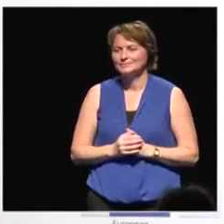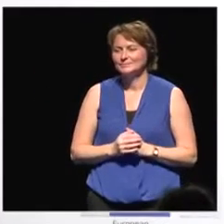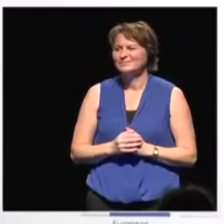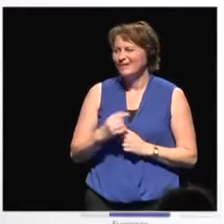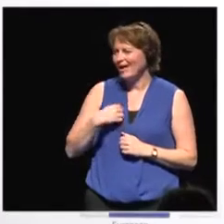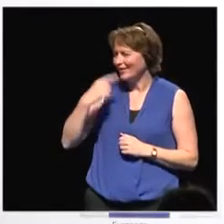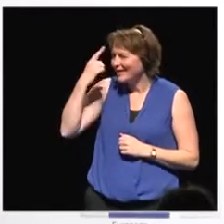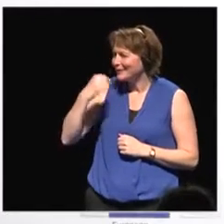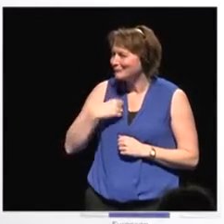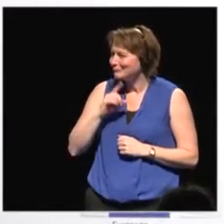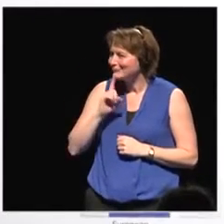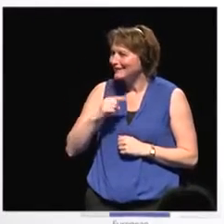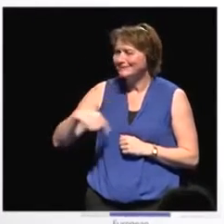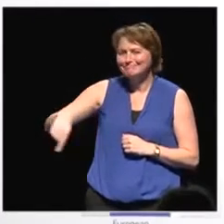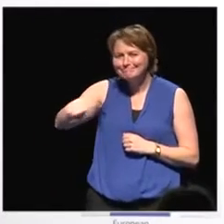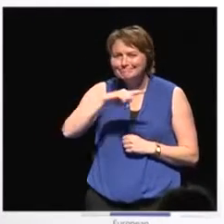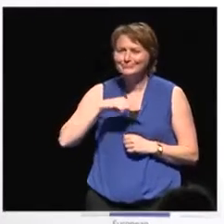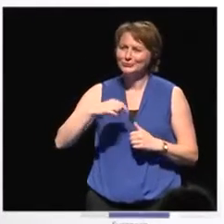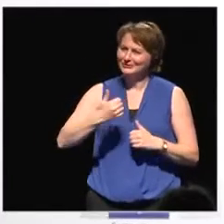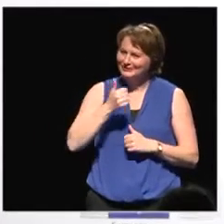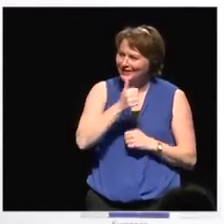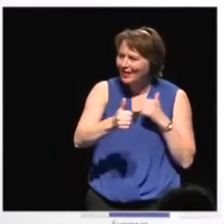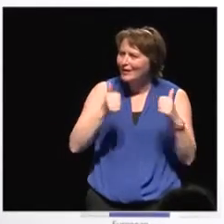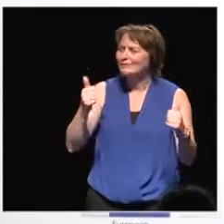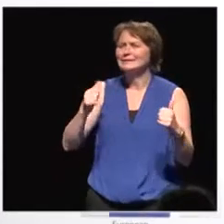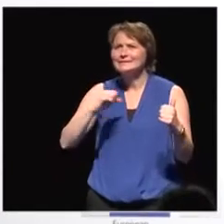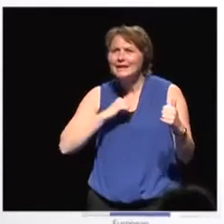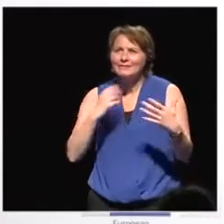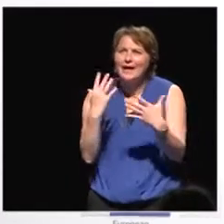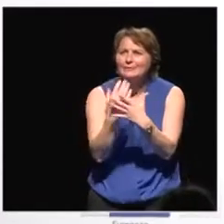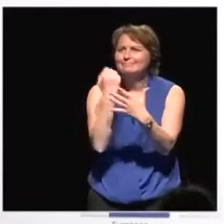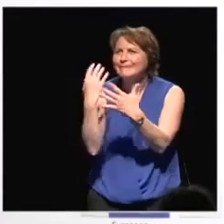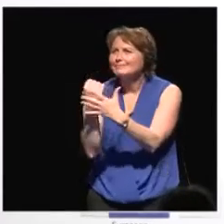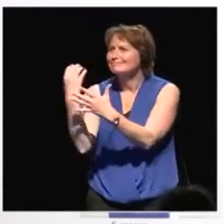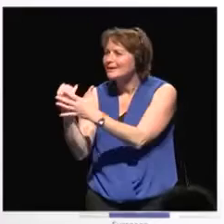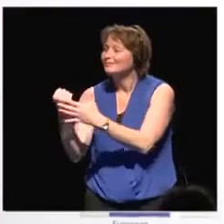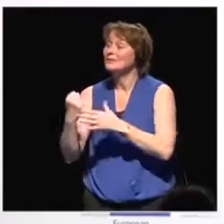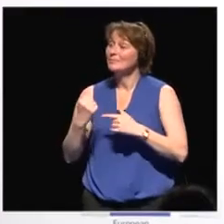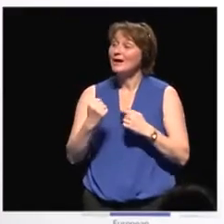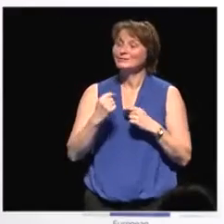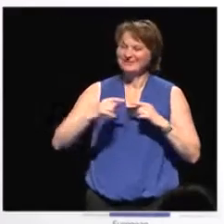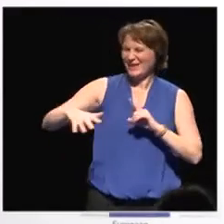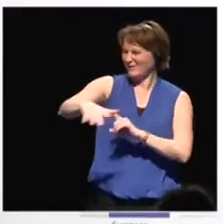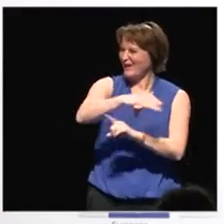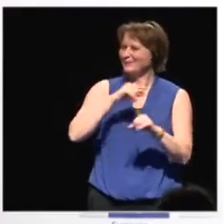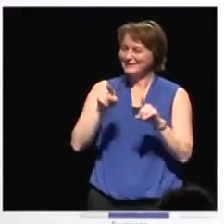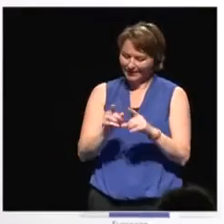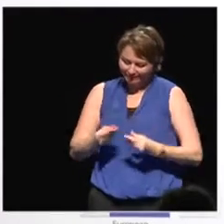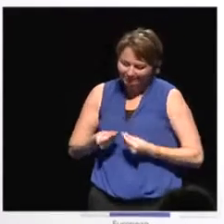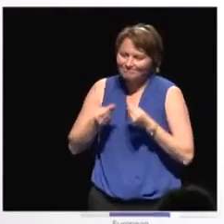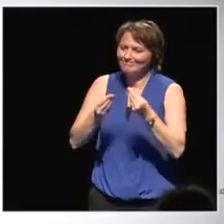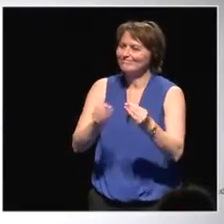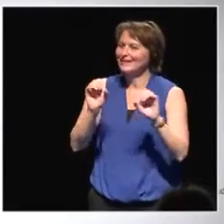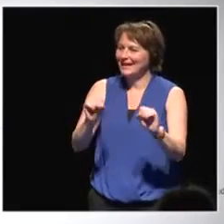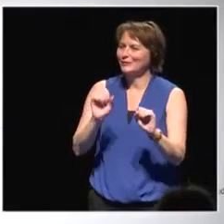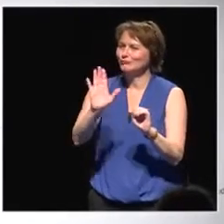that that is really the case, how you can really get something for yourself, but you can really give something for your environment, for your community.